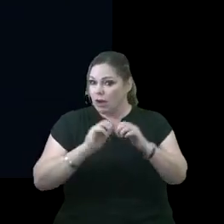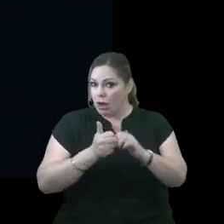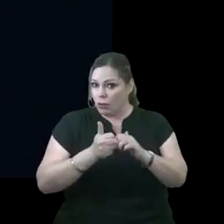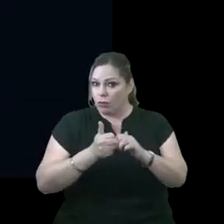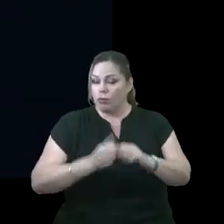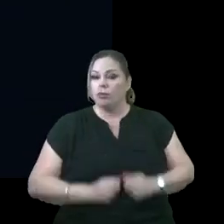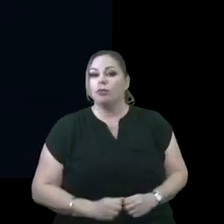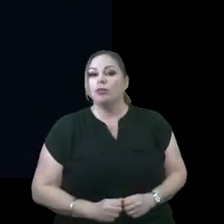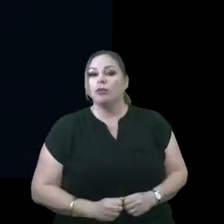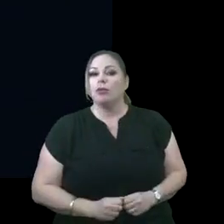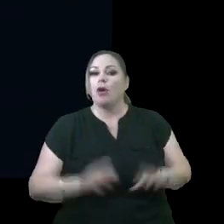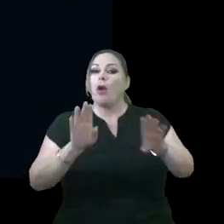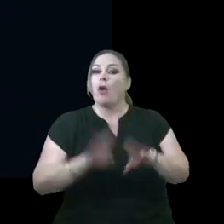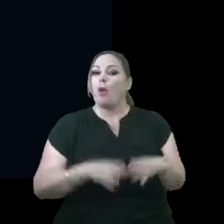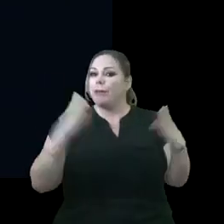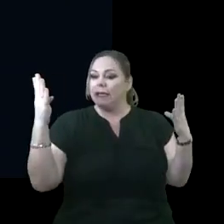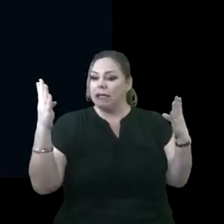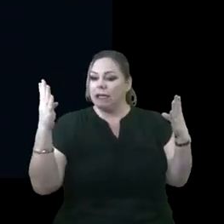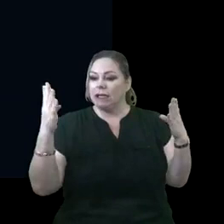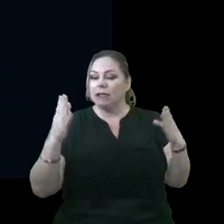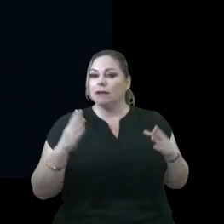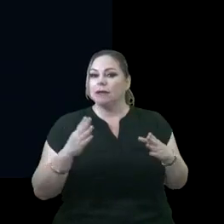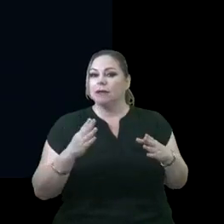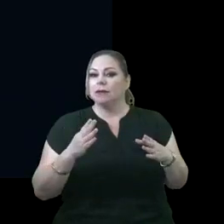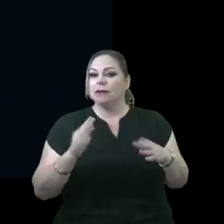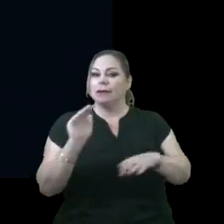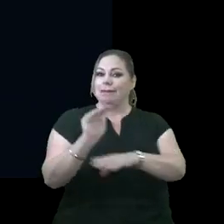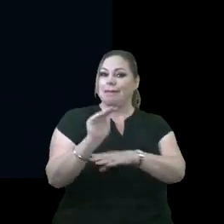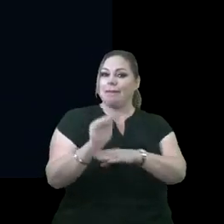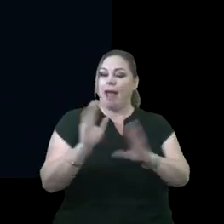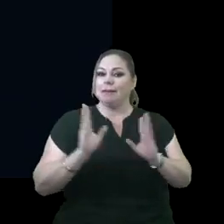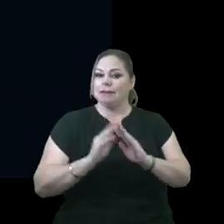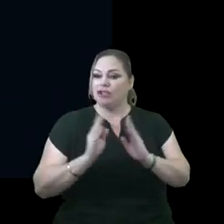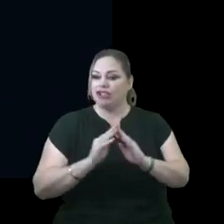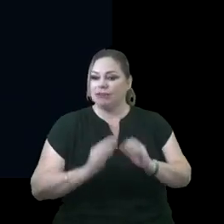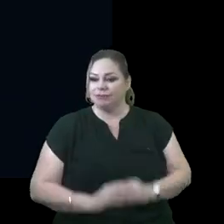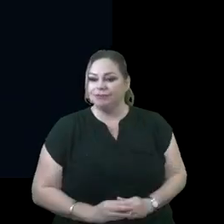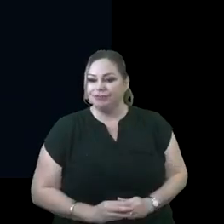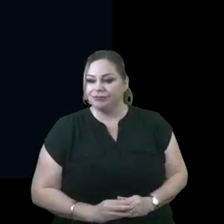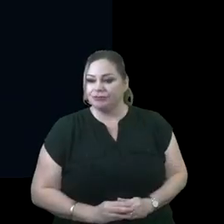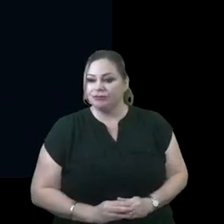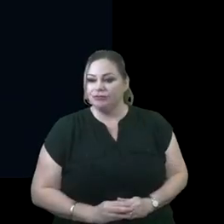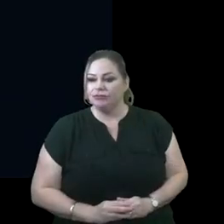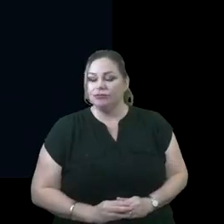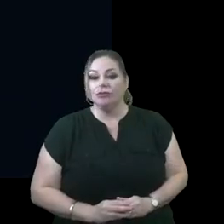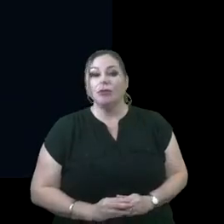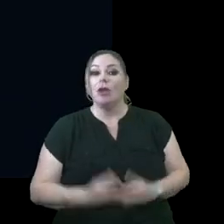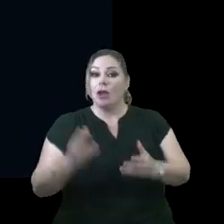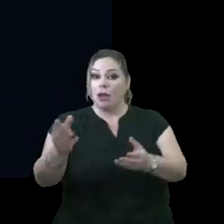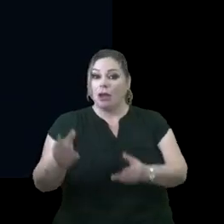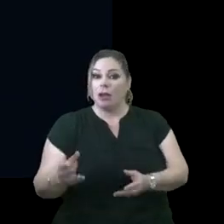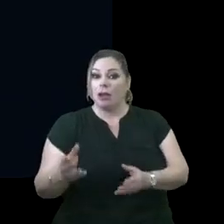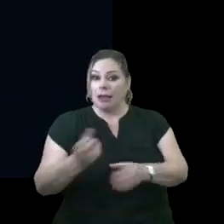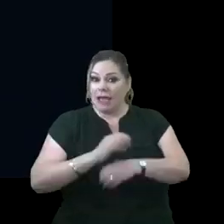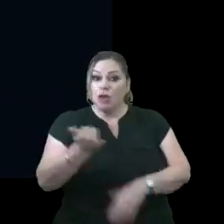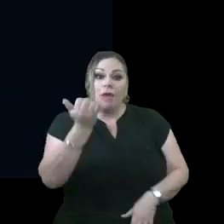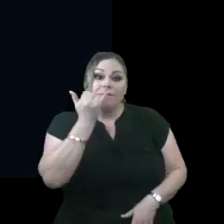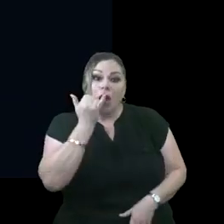our opening Ignite session here. And so we want you to pull out your phone